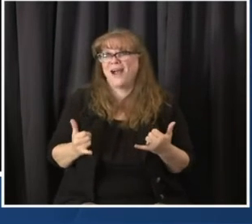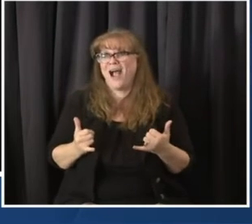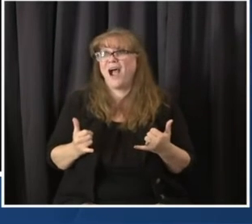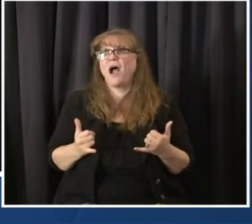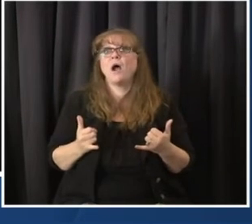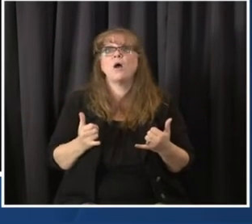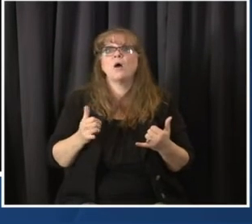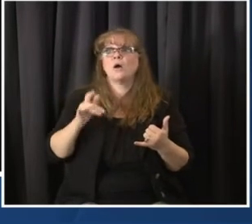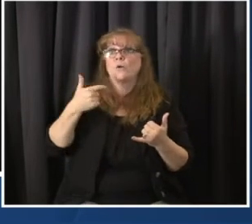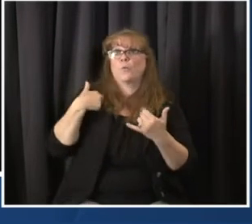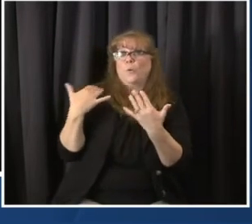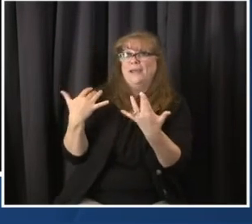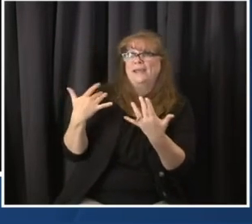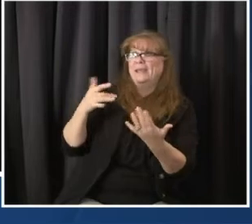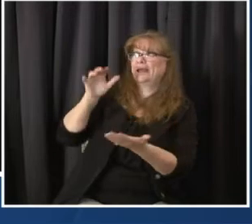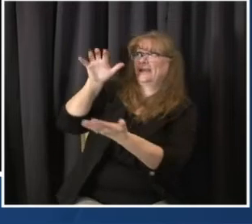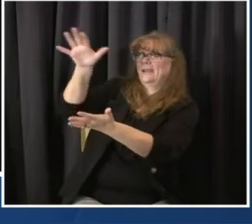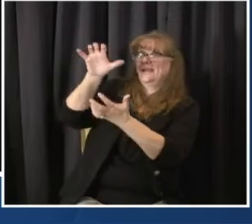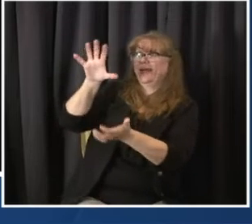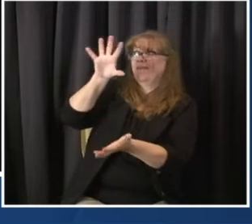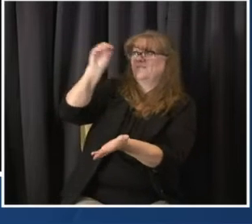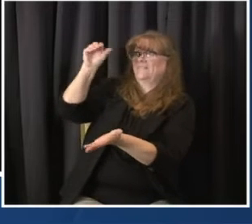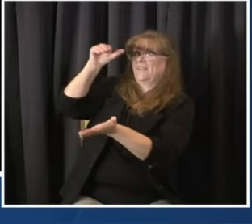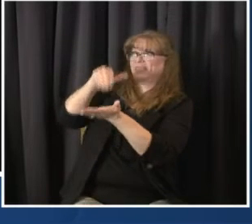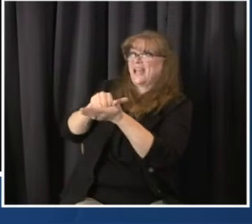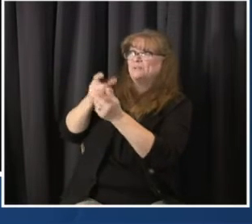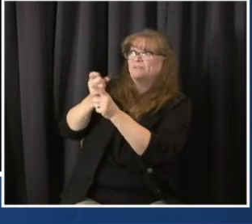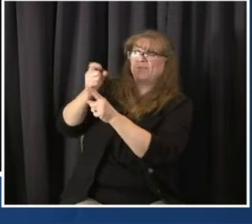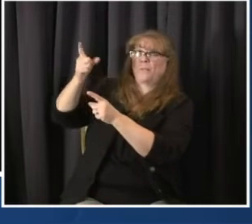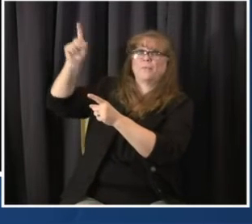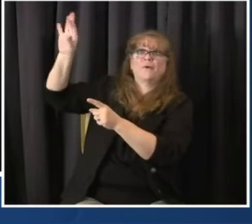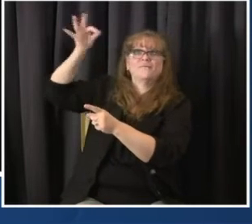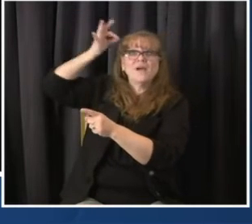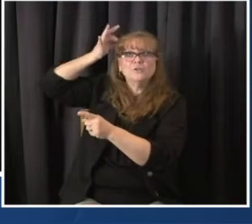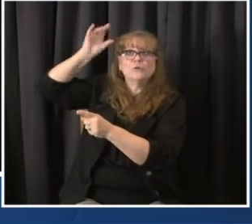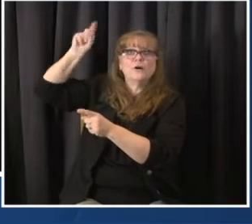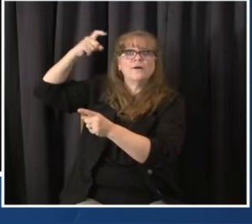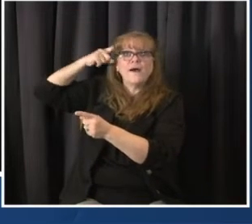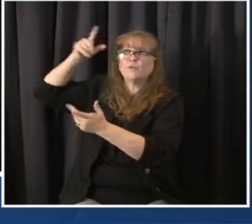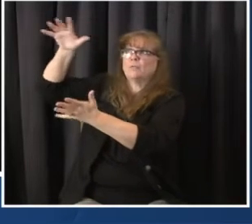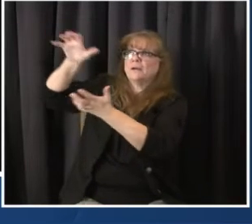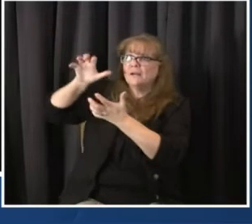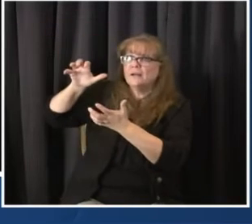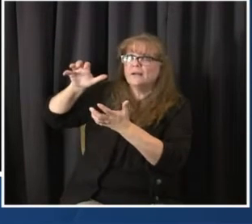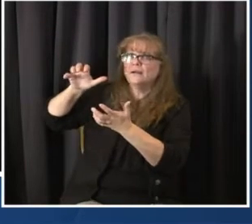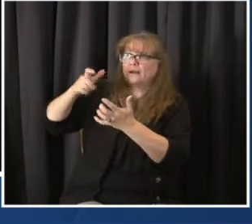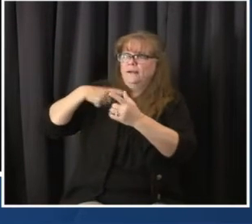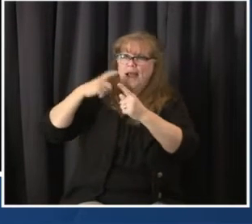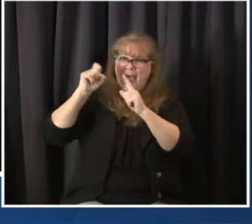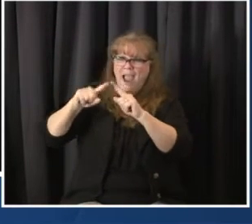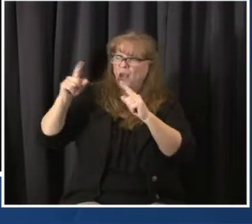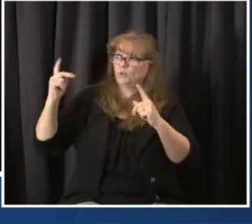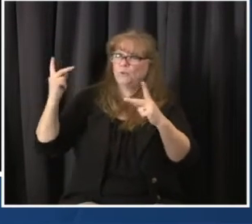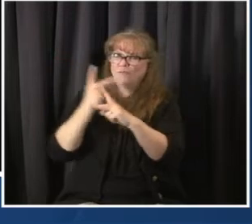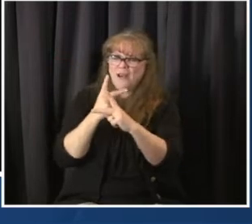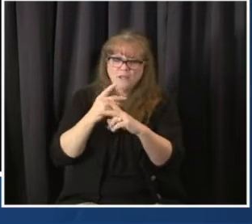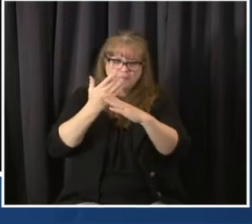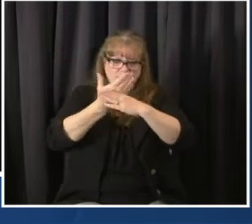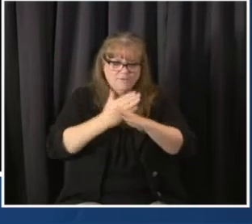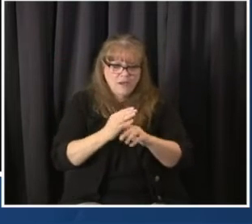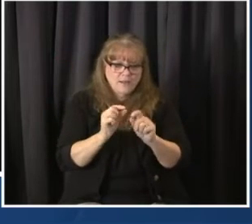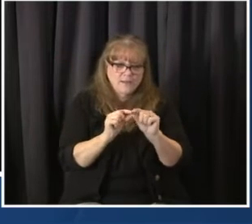federal government. So when we extrapolate those numbers, it means everybody 70 and up who wants it should be able to get it by the end of February.